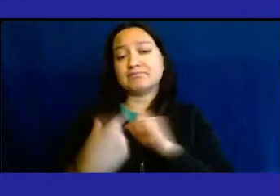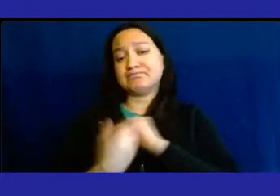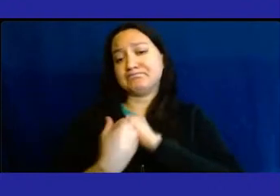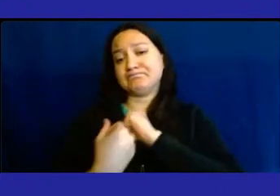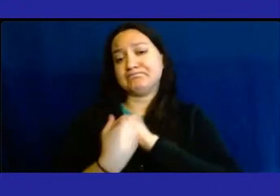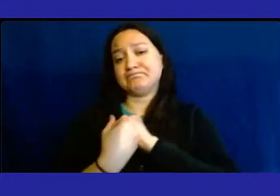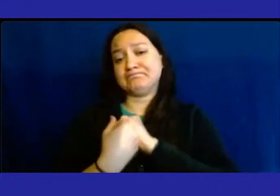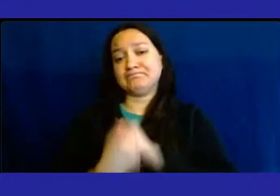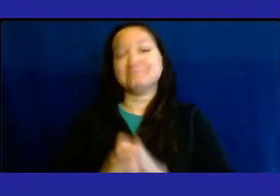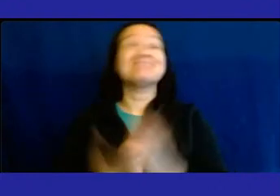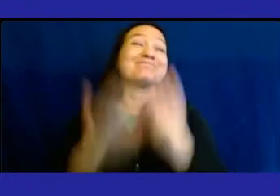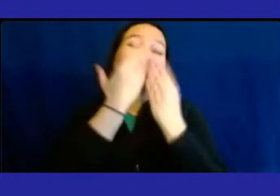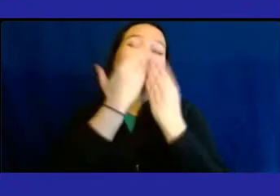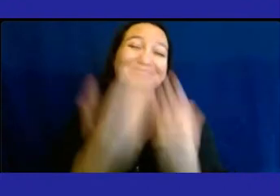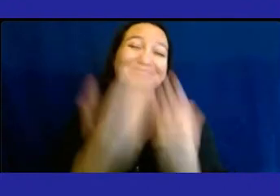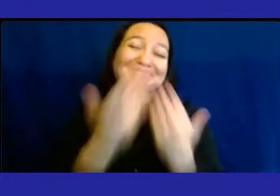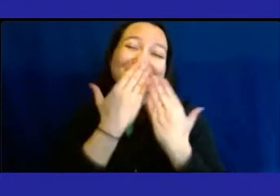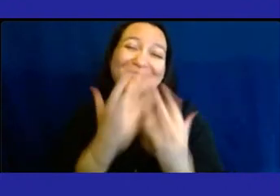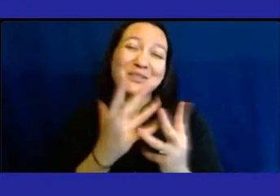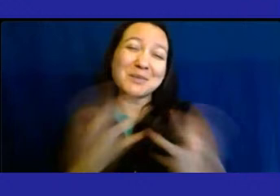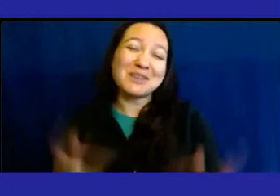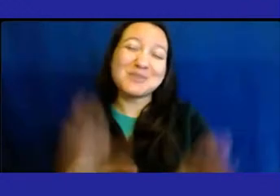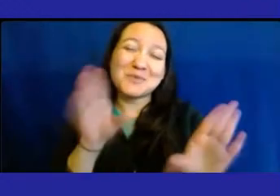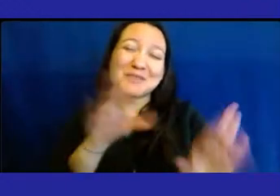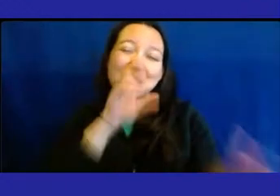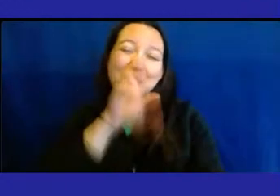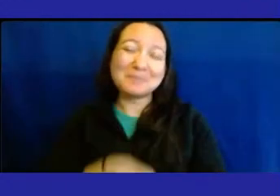Thank you. Thank you so much. Great report.